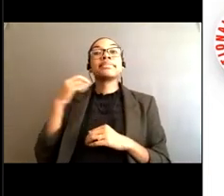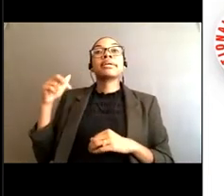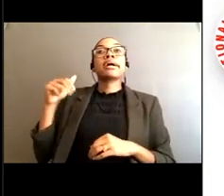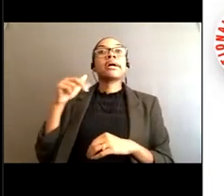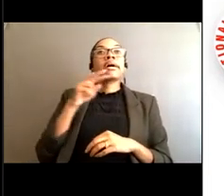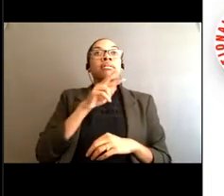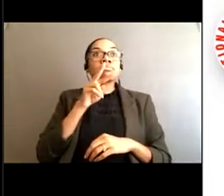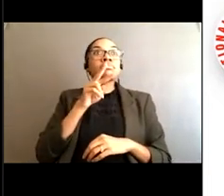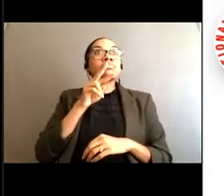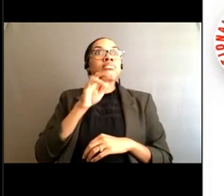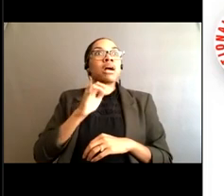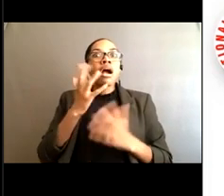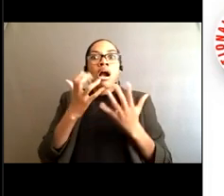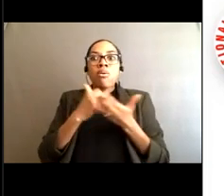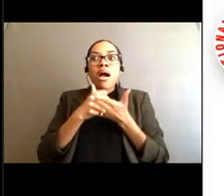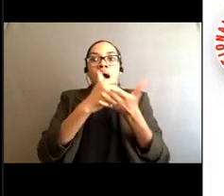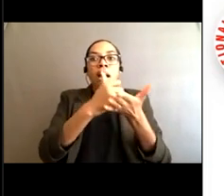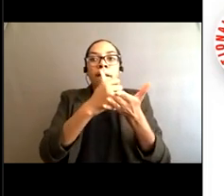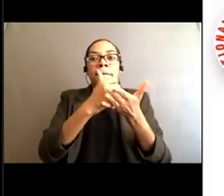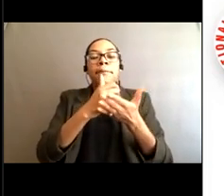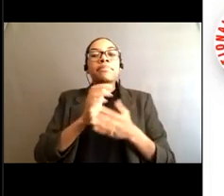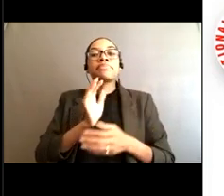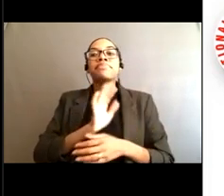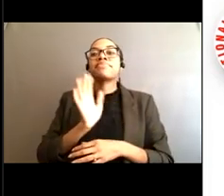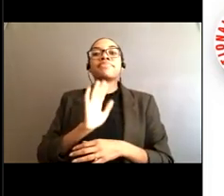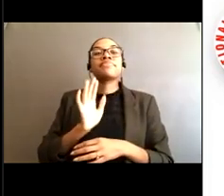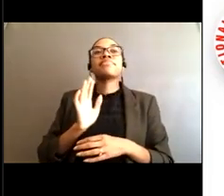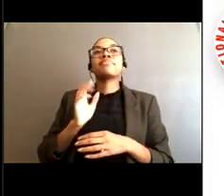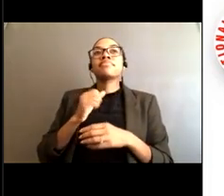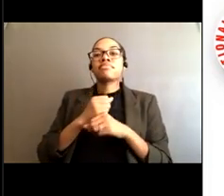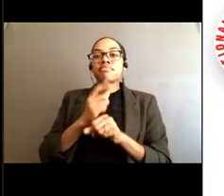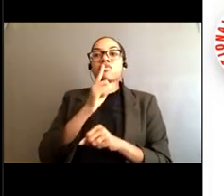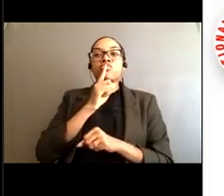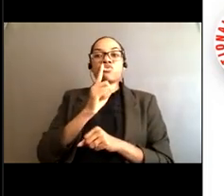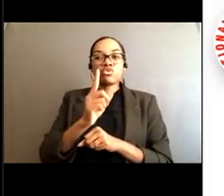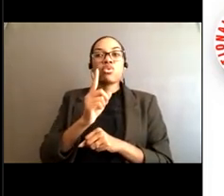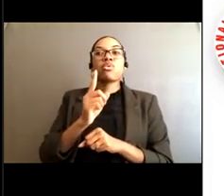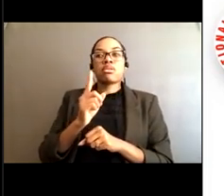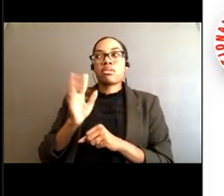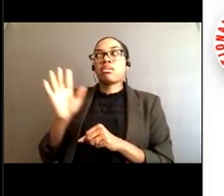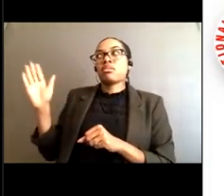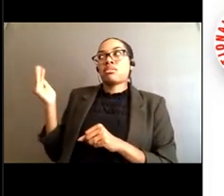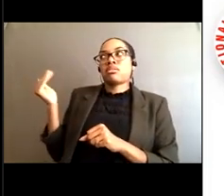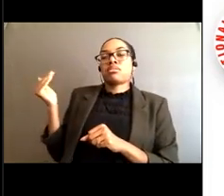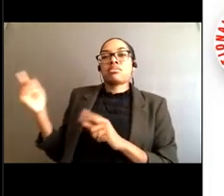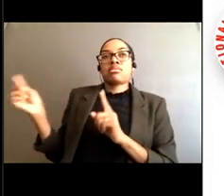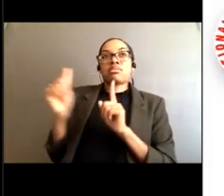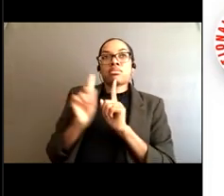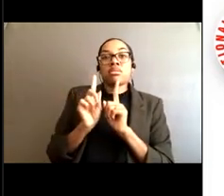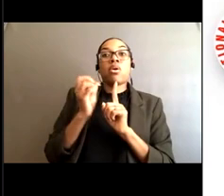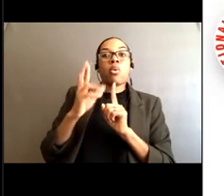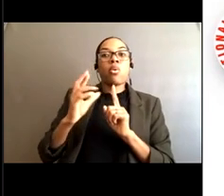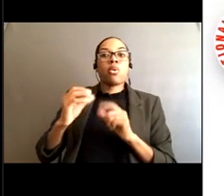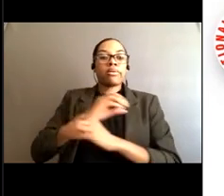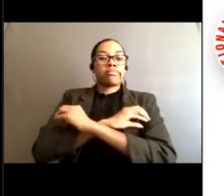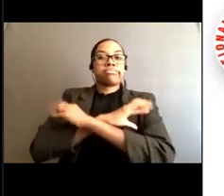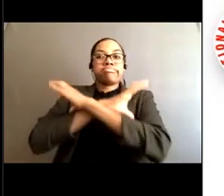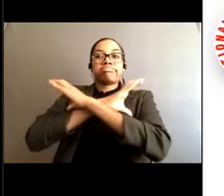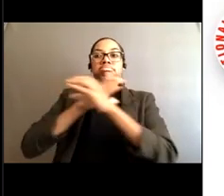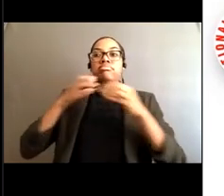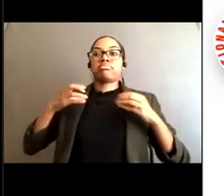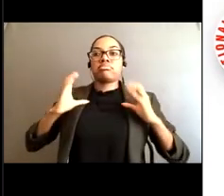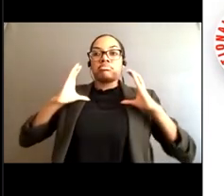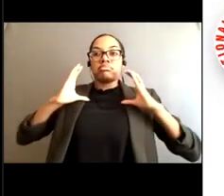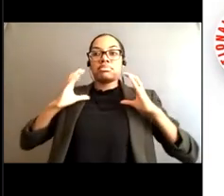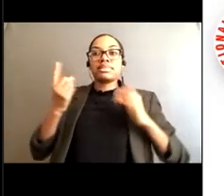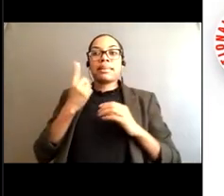try to attempt to help never go in the water without yourself by yourself without a flotation device. If you're by